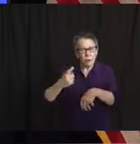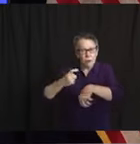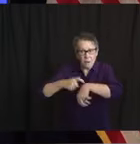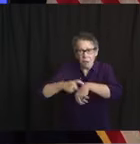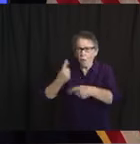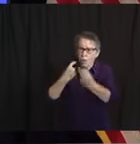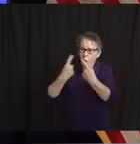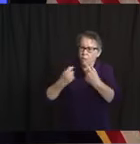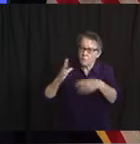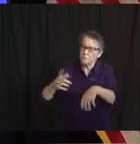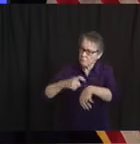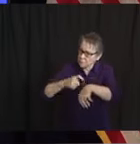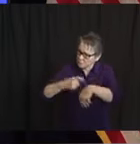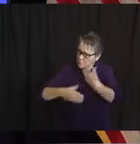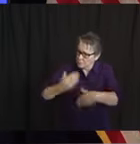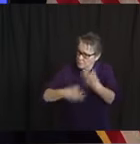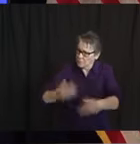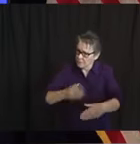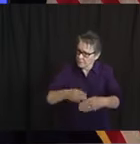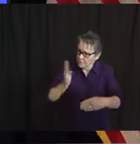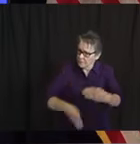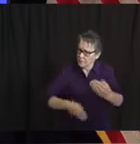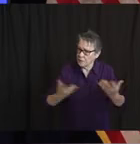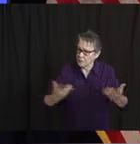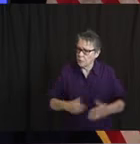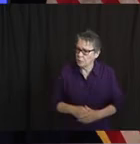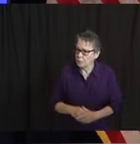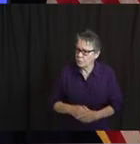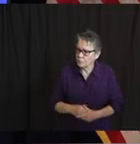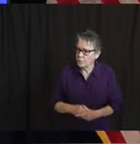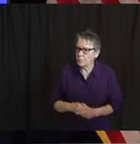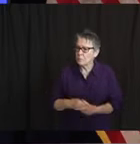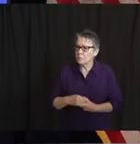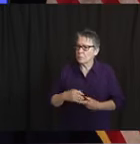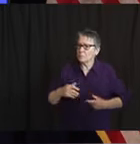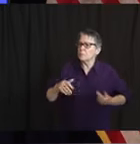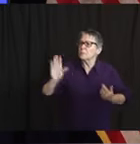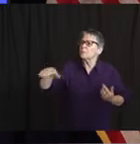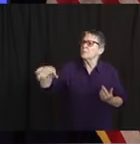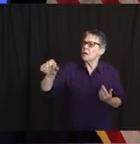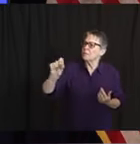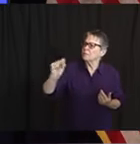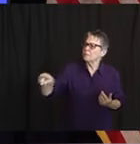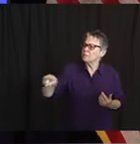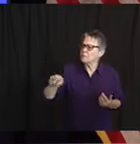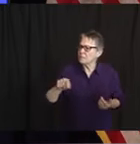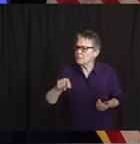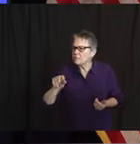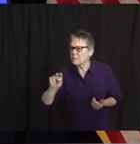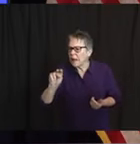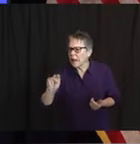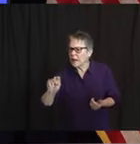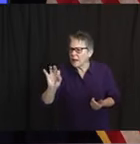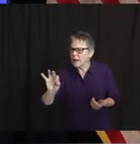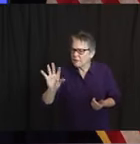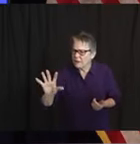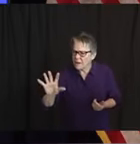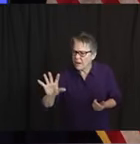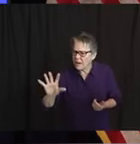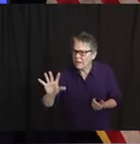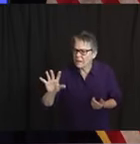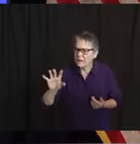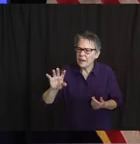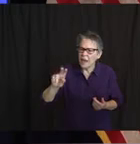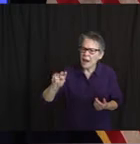With the NFL commissioner, have there been any discussions with any of the other sports, like be it, say, the Scarlet Knights or Jersey